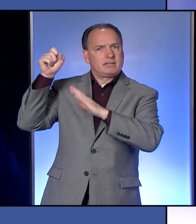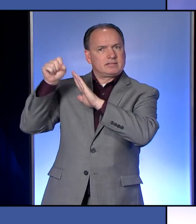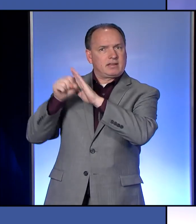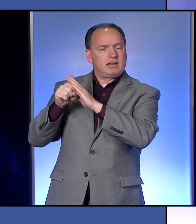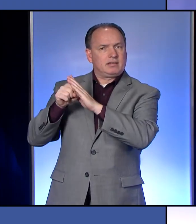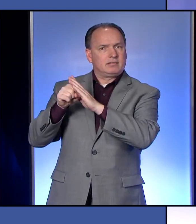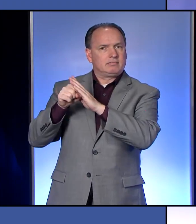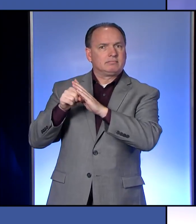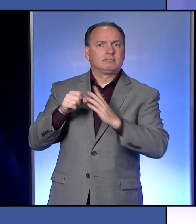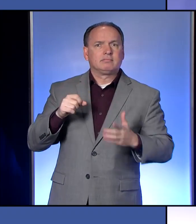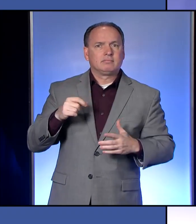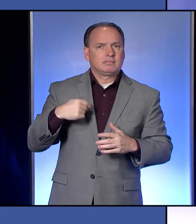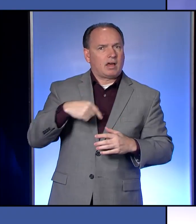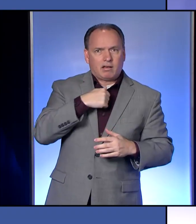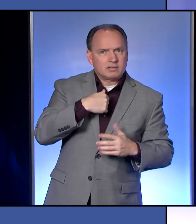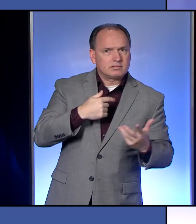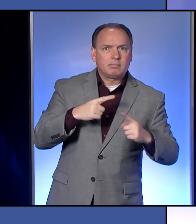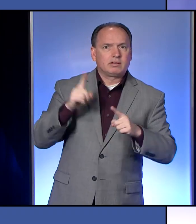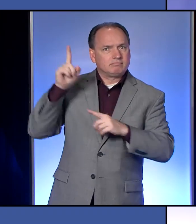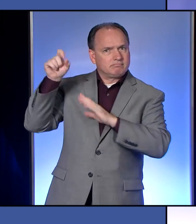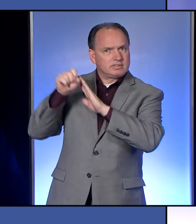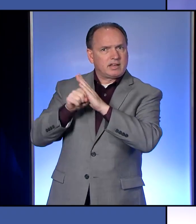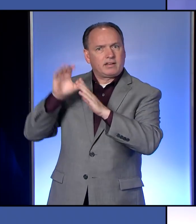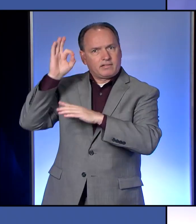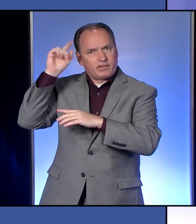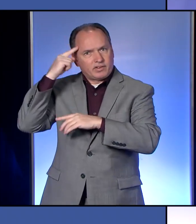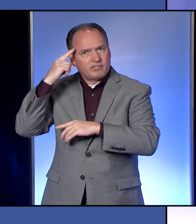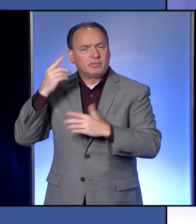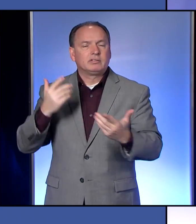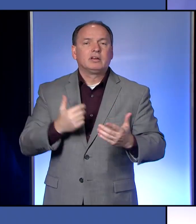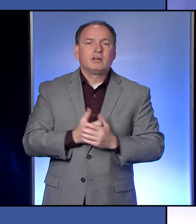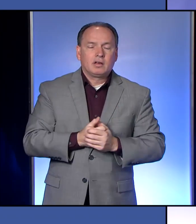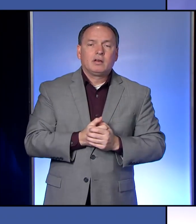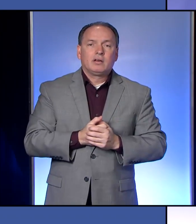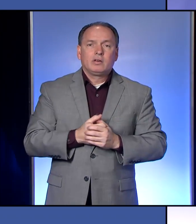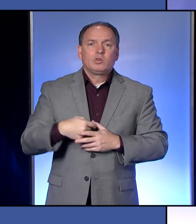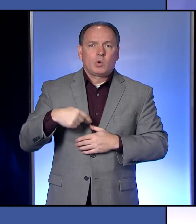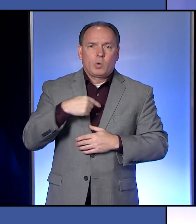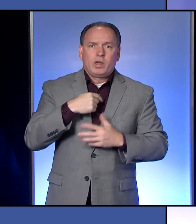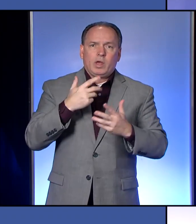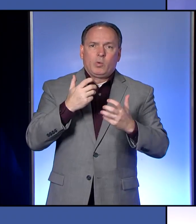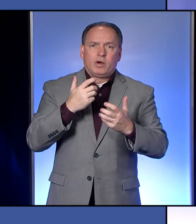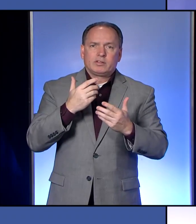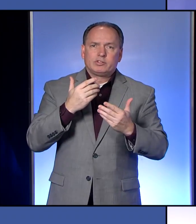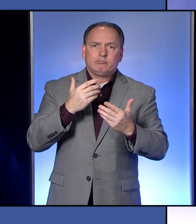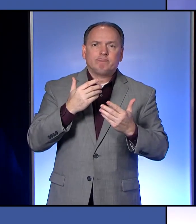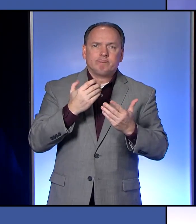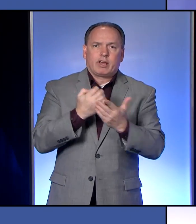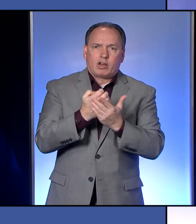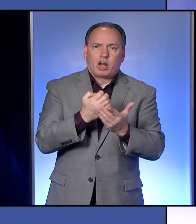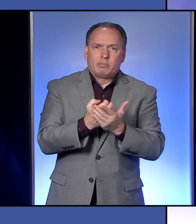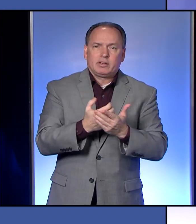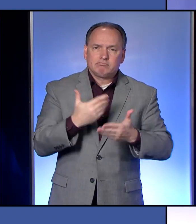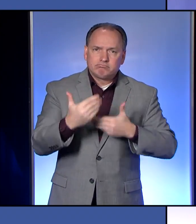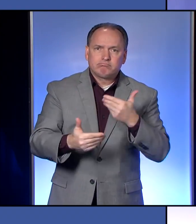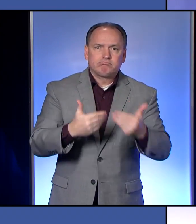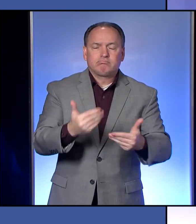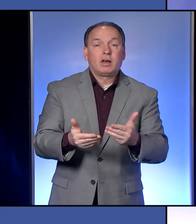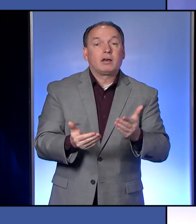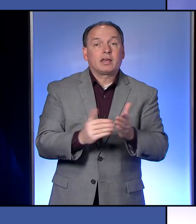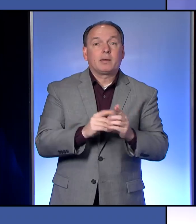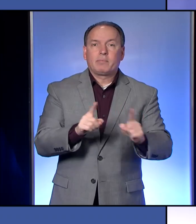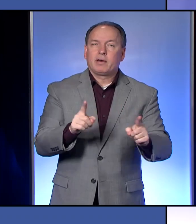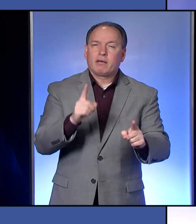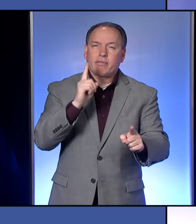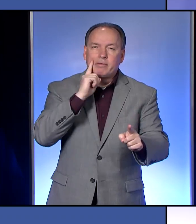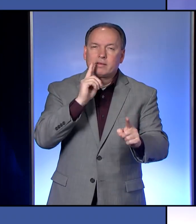state and really put out by the federal government also. And so we want to get our economy back up and rolling. But I